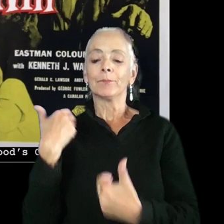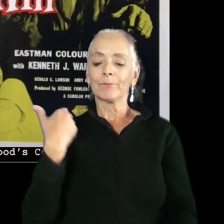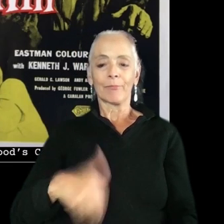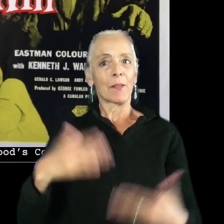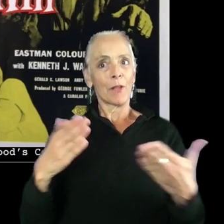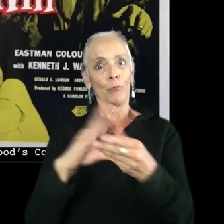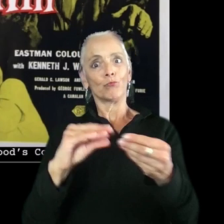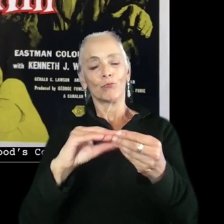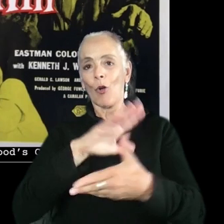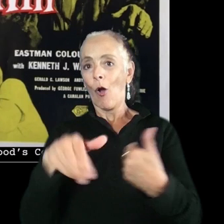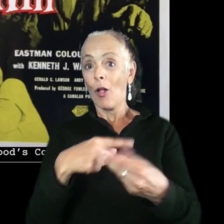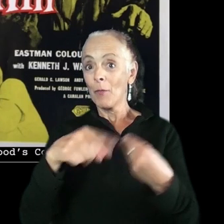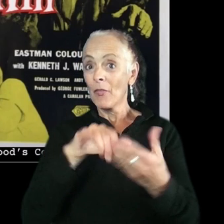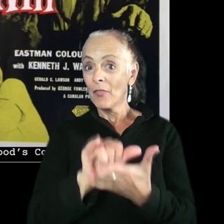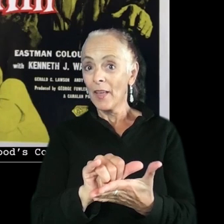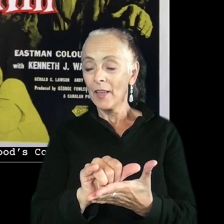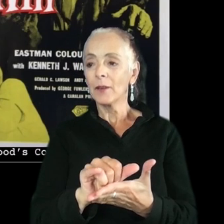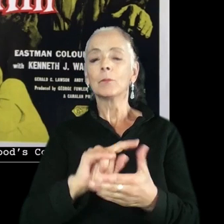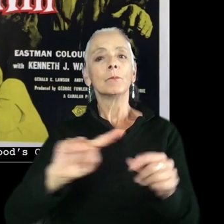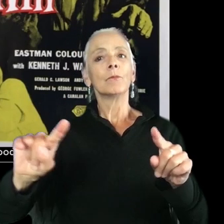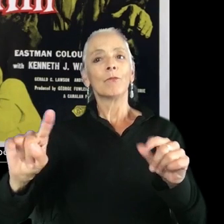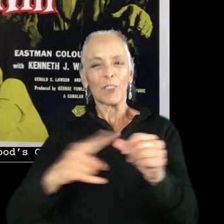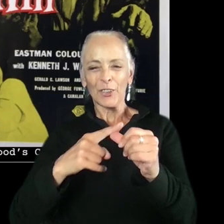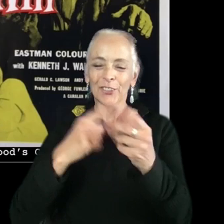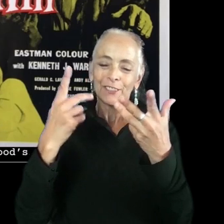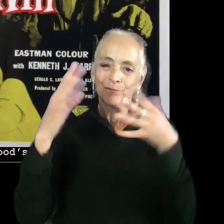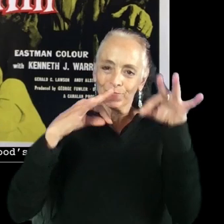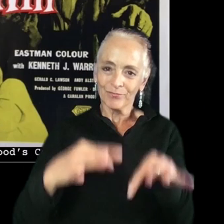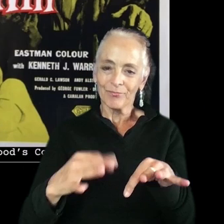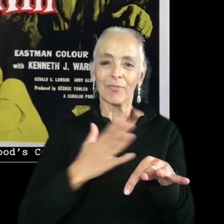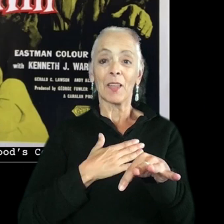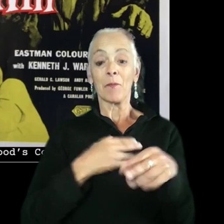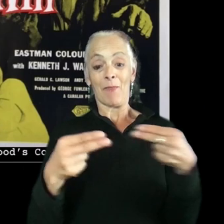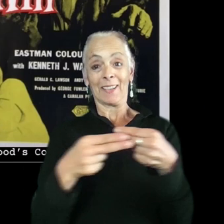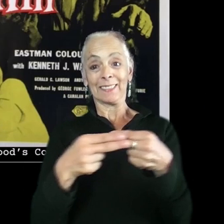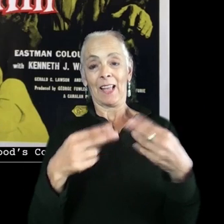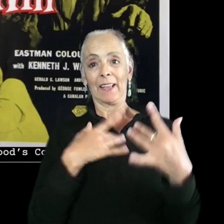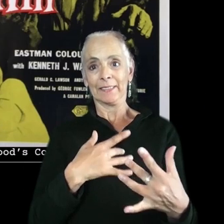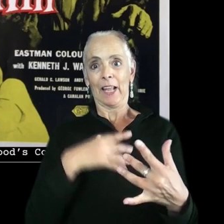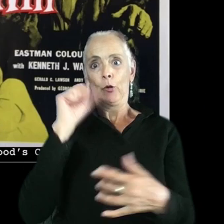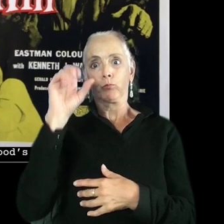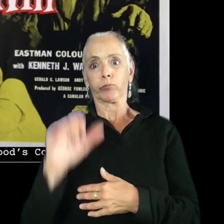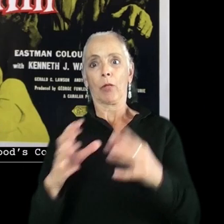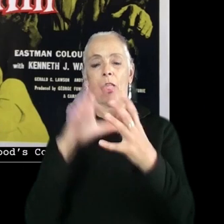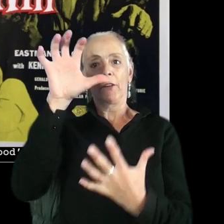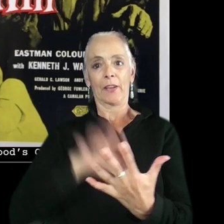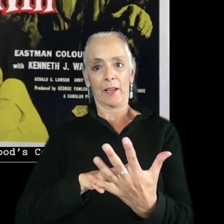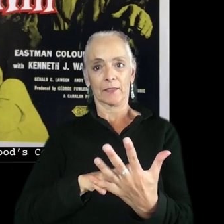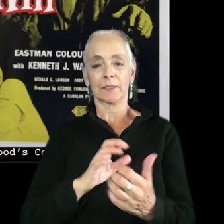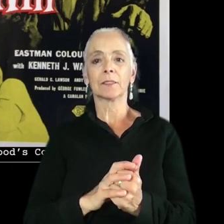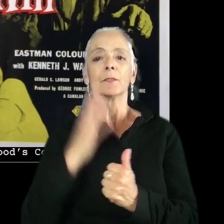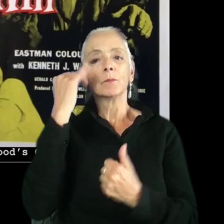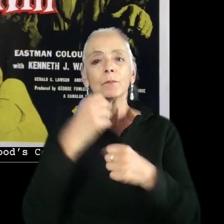about it. But before we start, I do want to give a quick disclaimer. My slides tend to be a little bit text heavy. That's just to